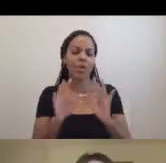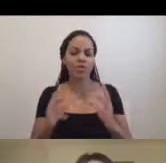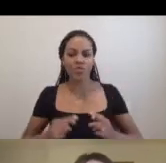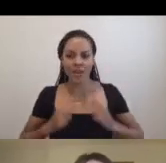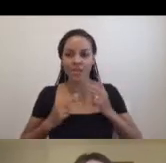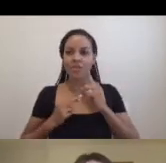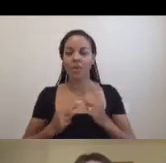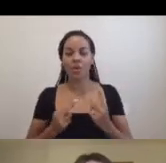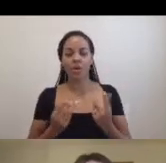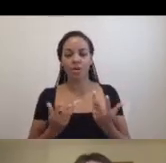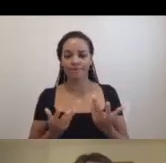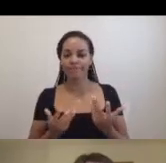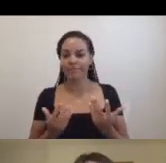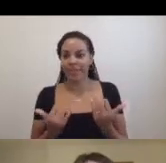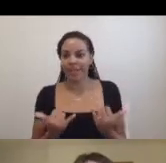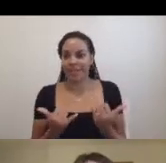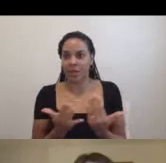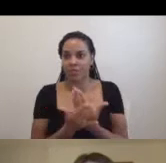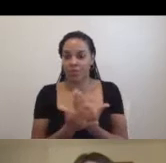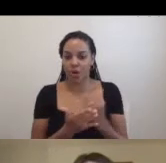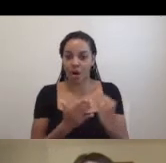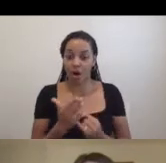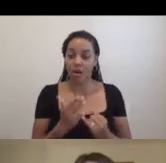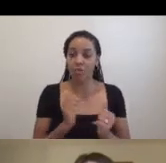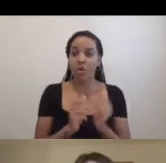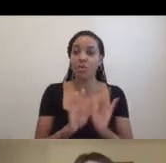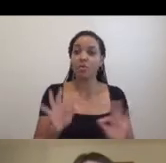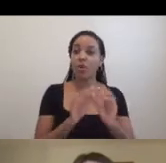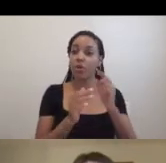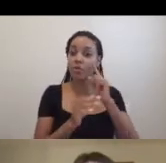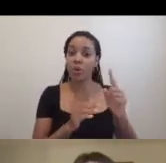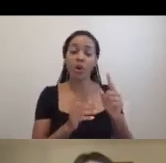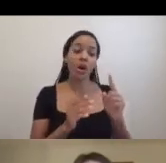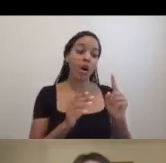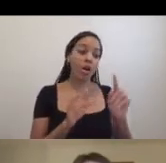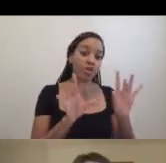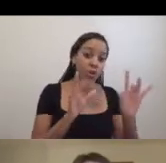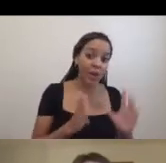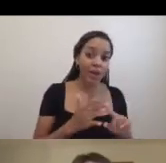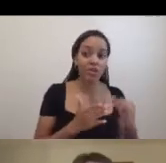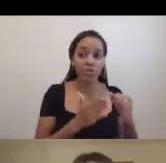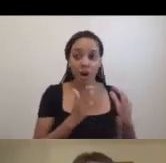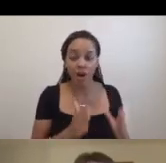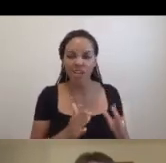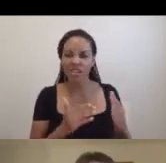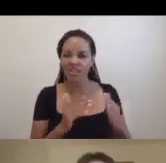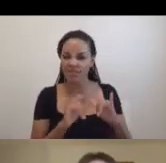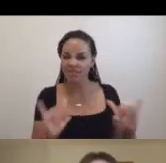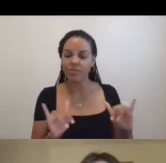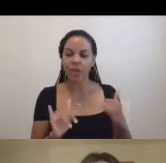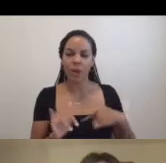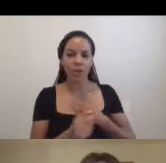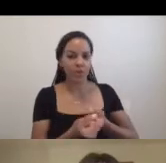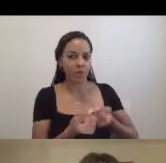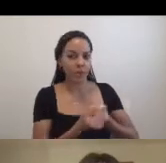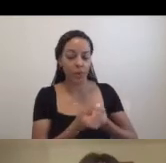and most importantly, the artists and curators and researchers, and so on, that residencies support. We